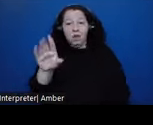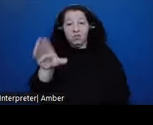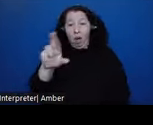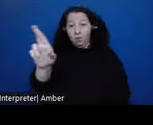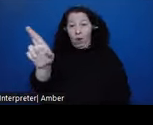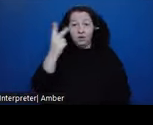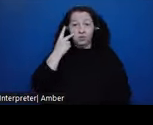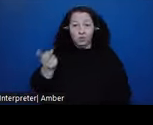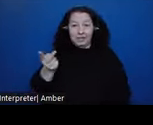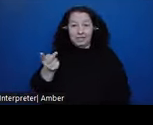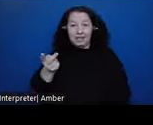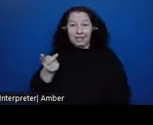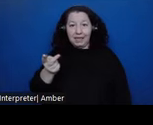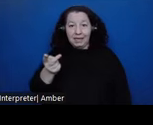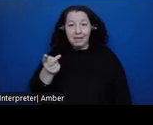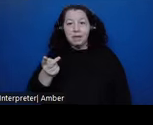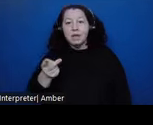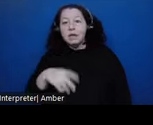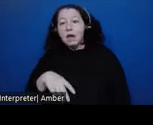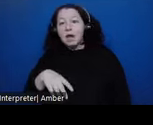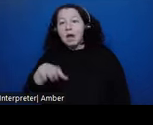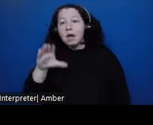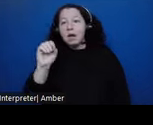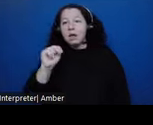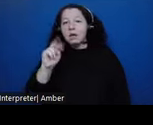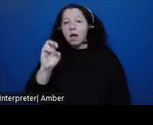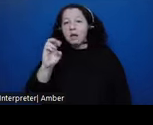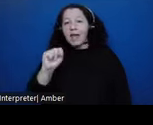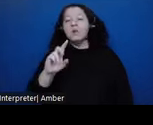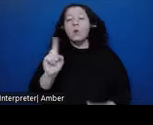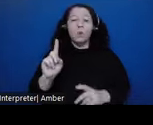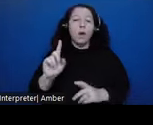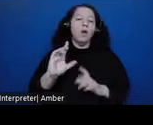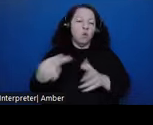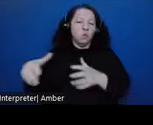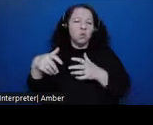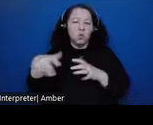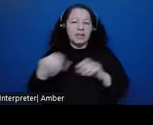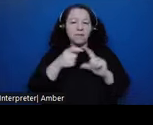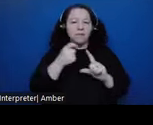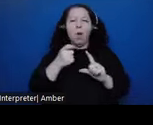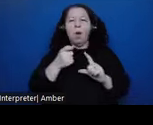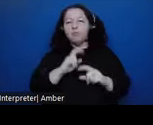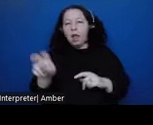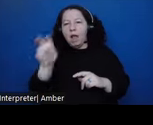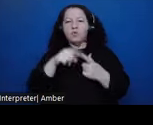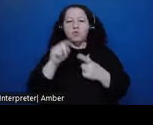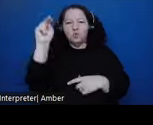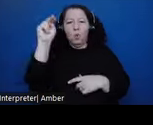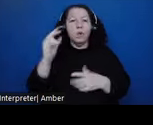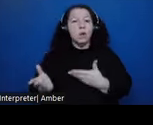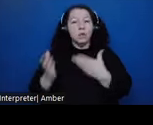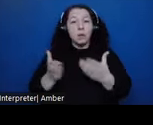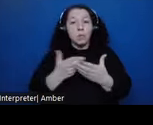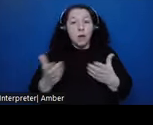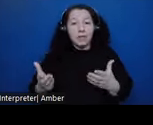convent where these groups left from in these expeditions up to the north. And they brought things like serapes